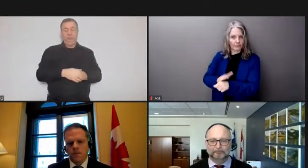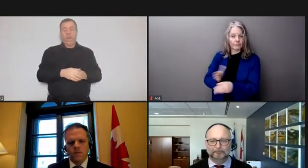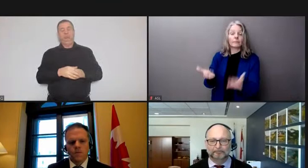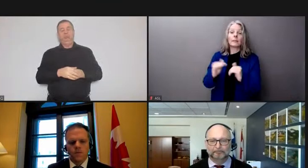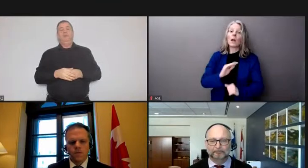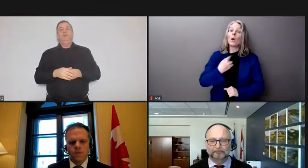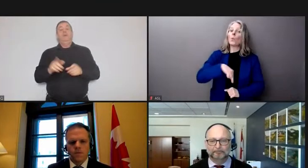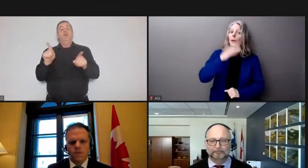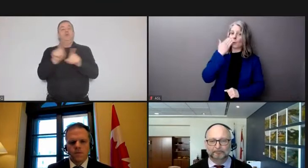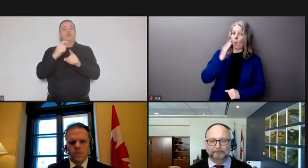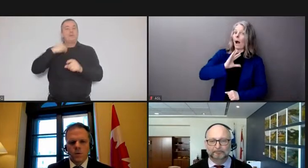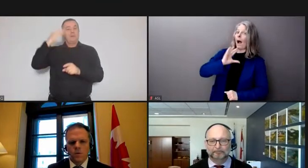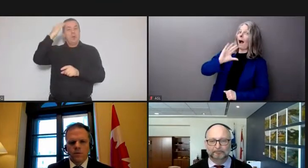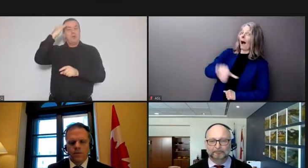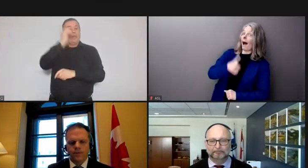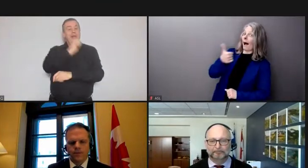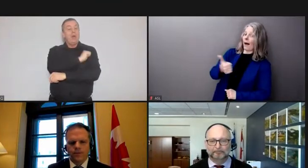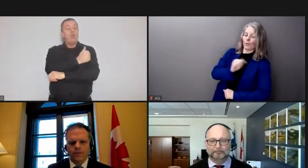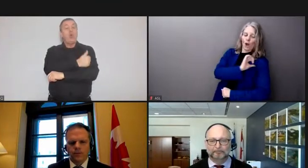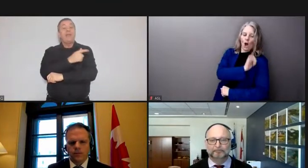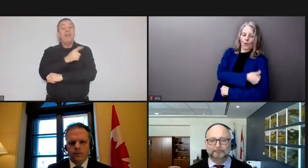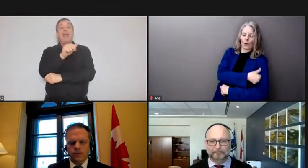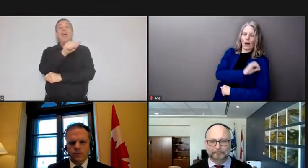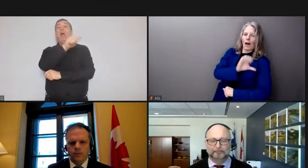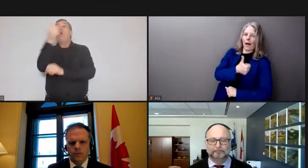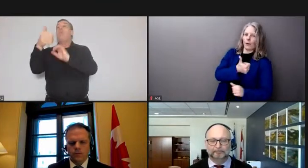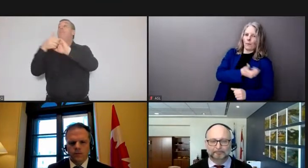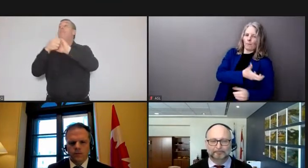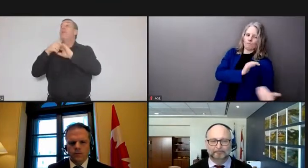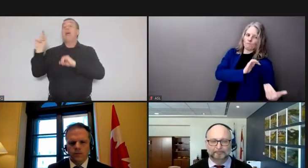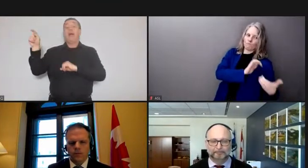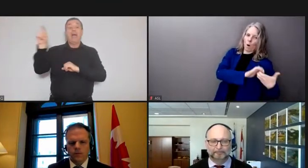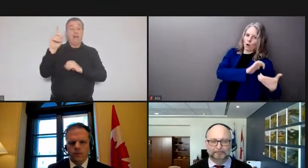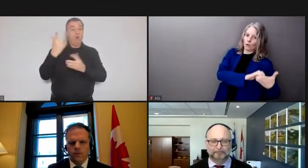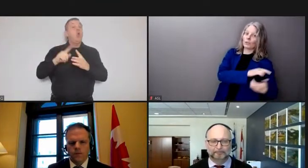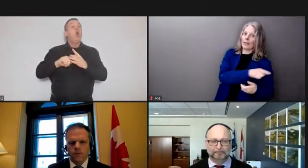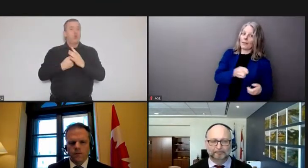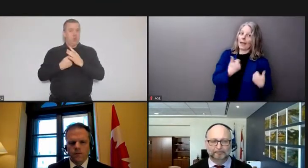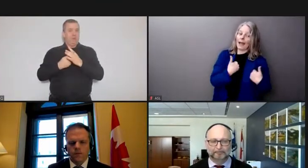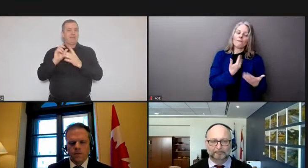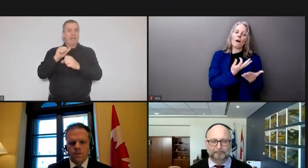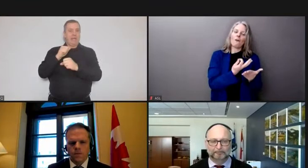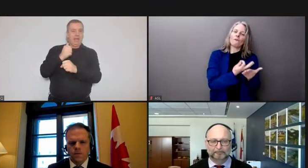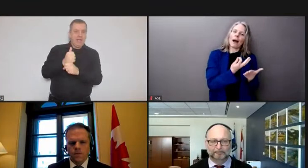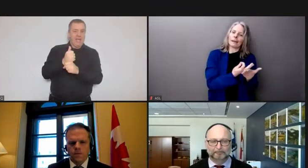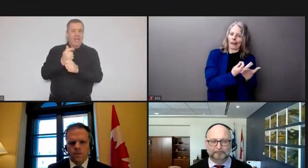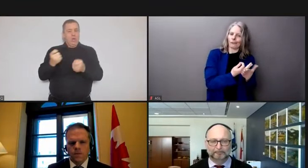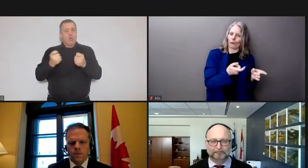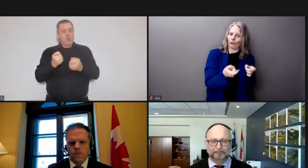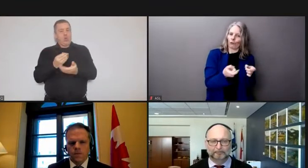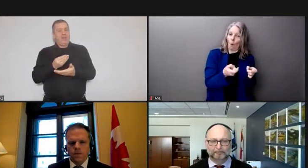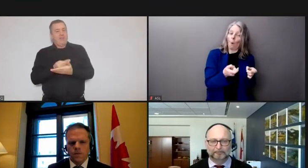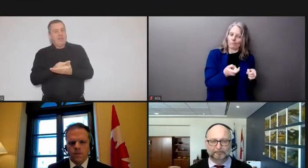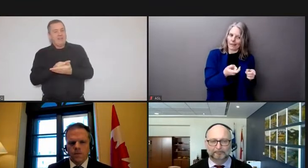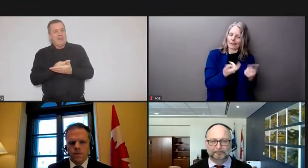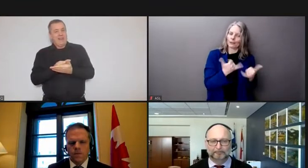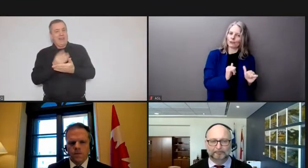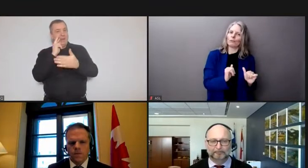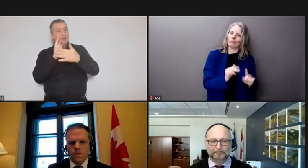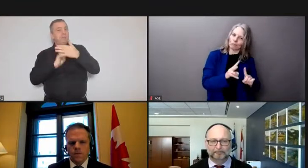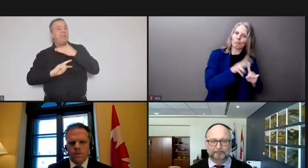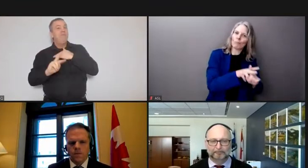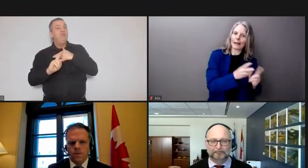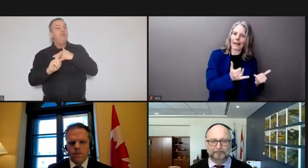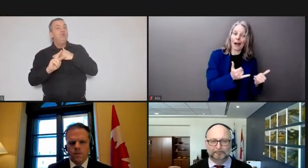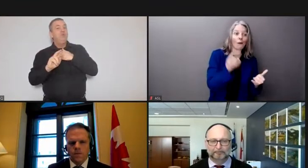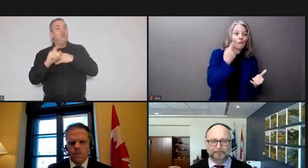other partners are beginning to use some of the financial controls that are intended to choke off any proceeds or currencies which could be